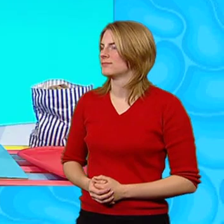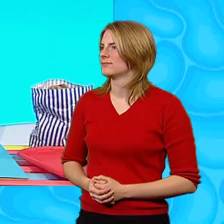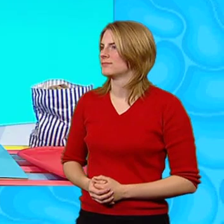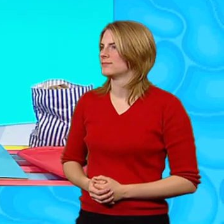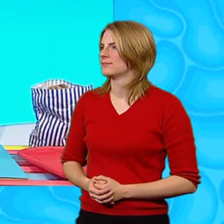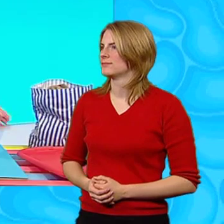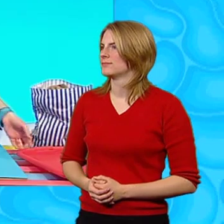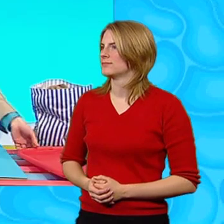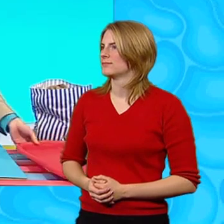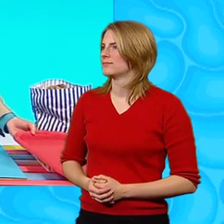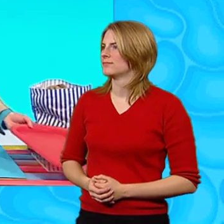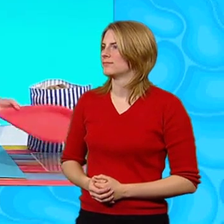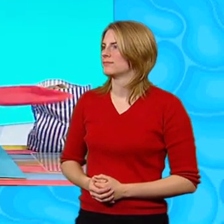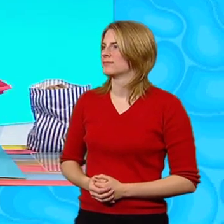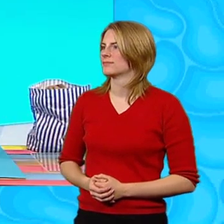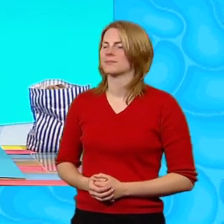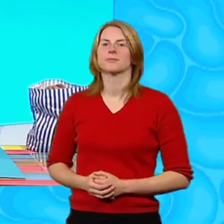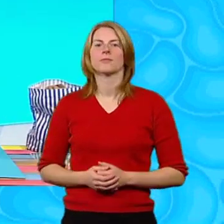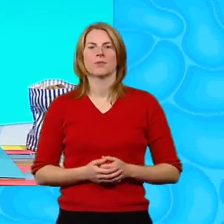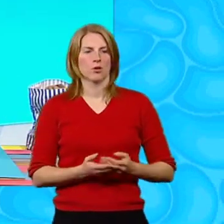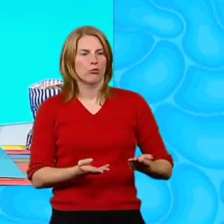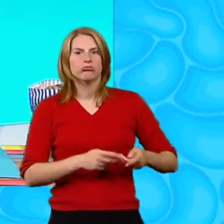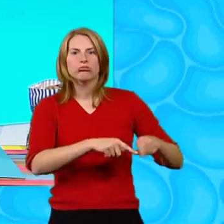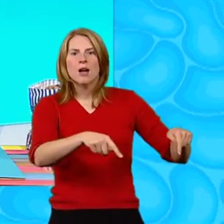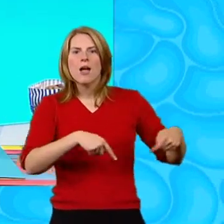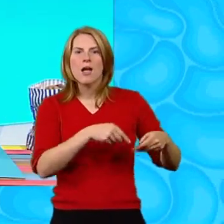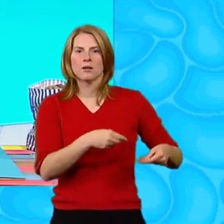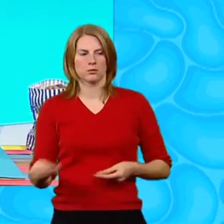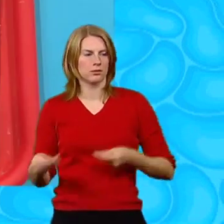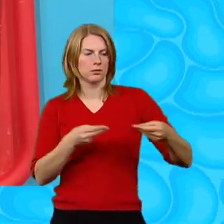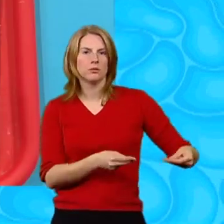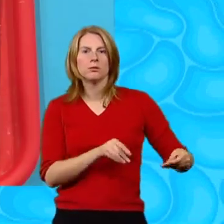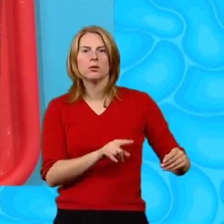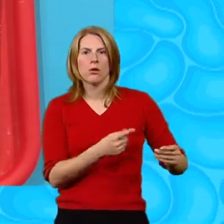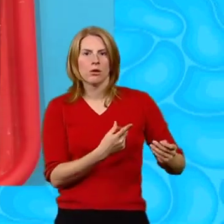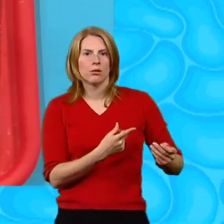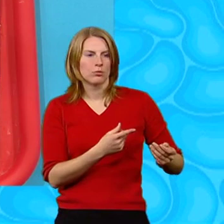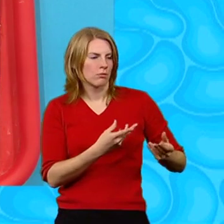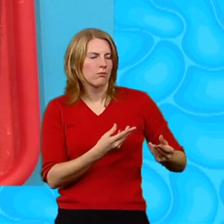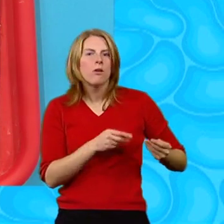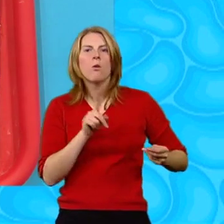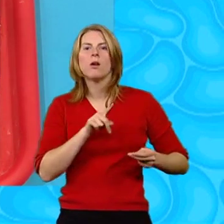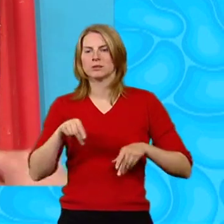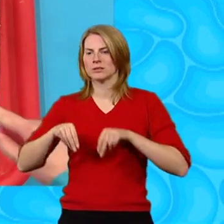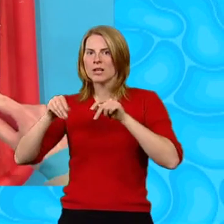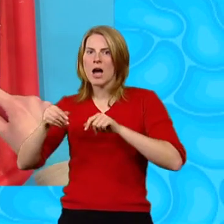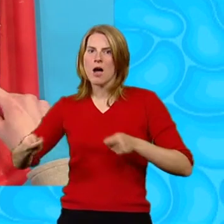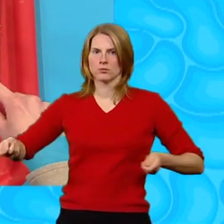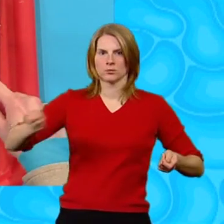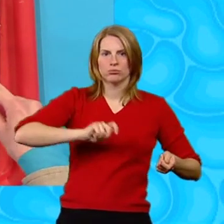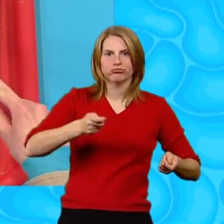Now, put it in a tray and whilst it's still wet, sprinkle play sand all over it.